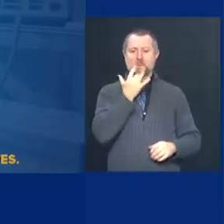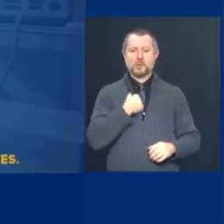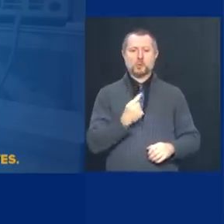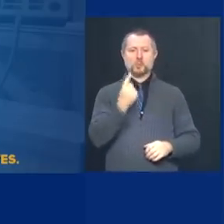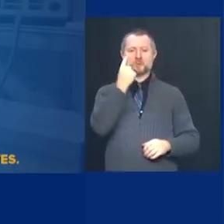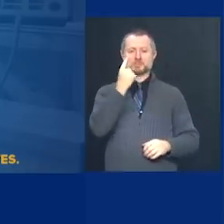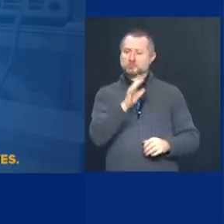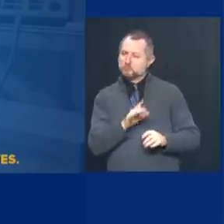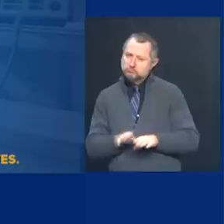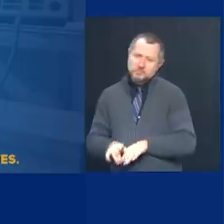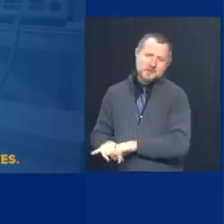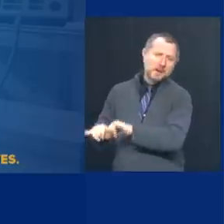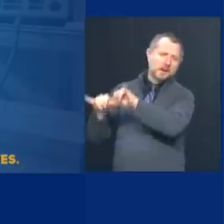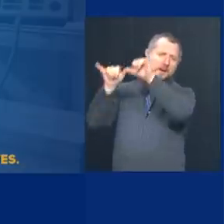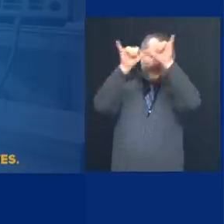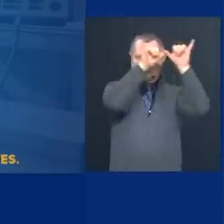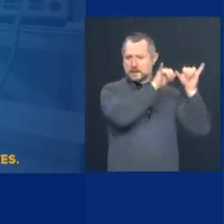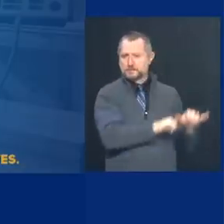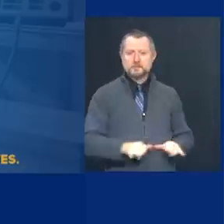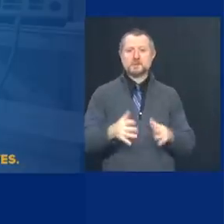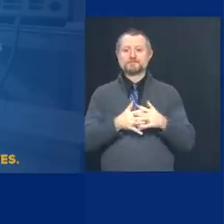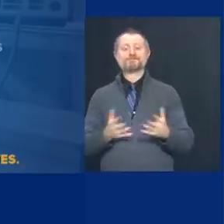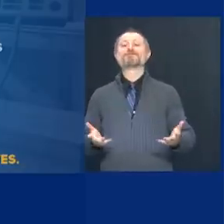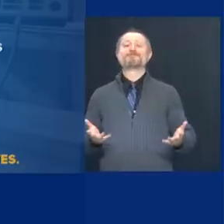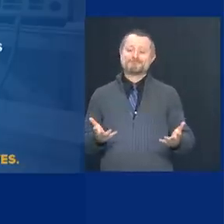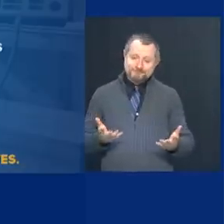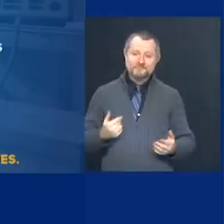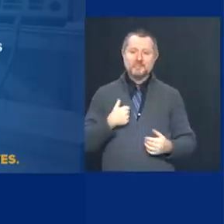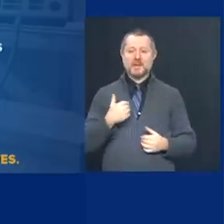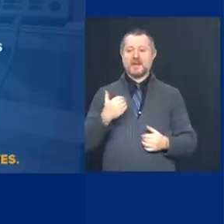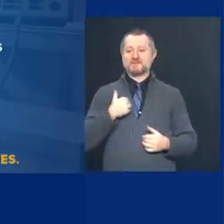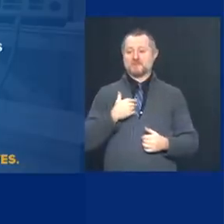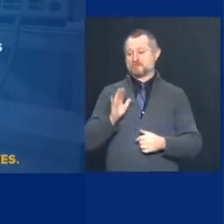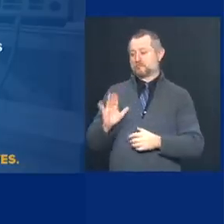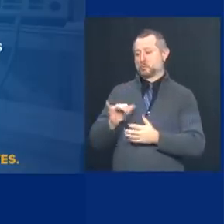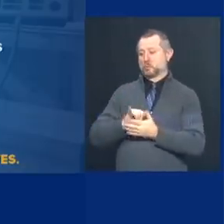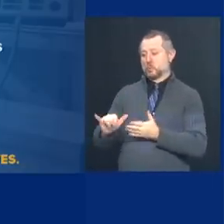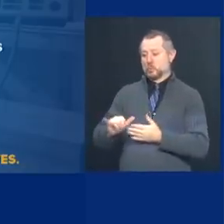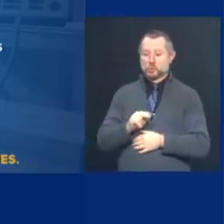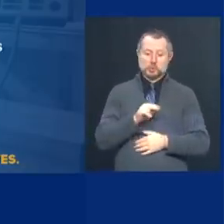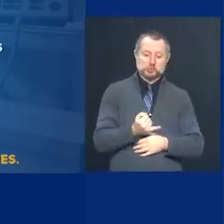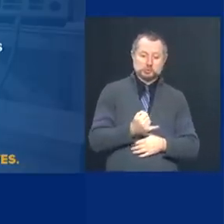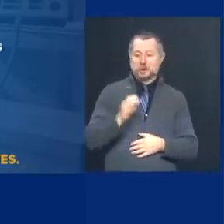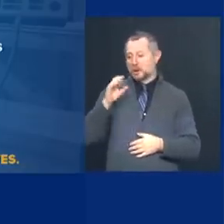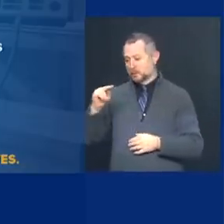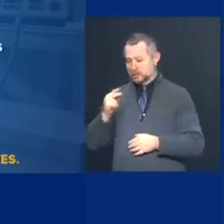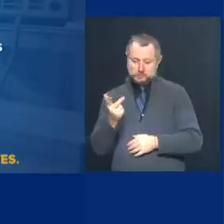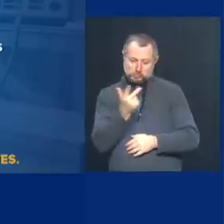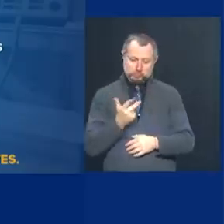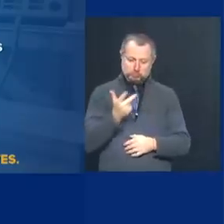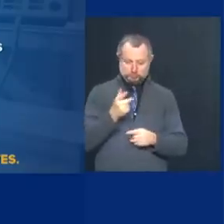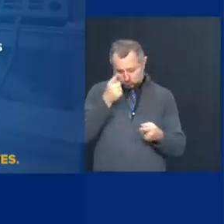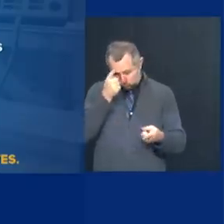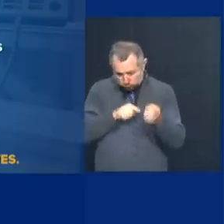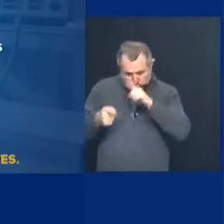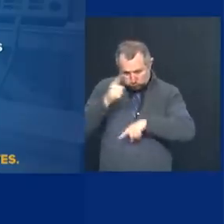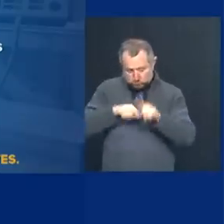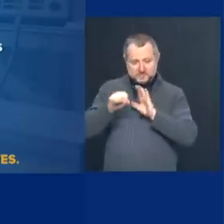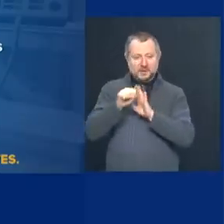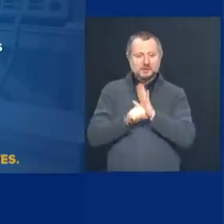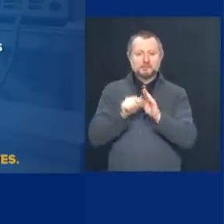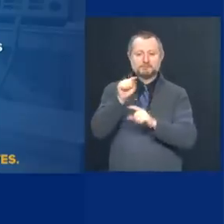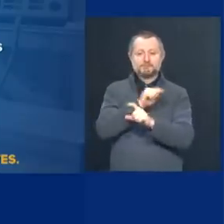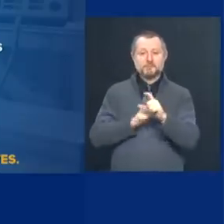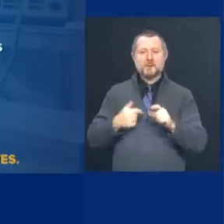We have come up with a regional compact of guidelines. Oh, we have been very transparent